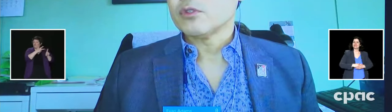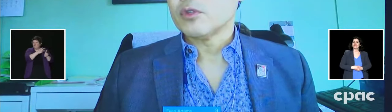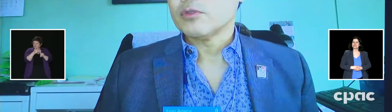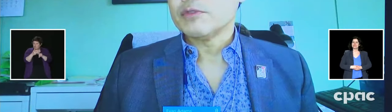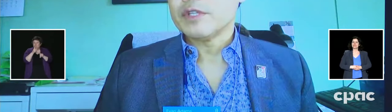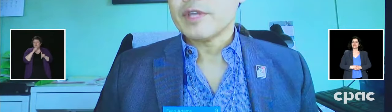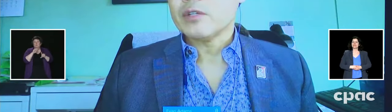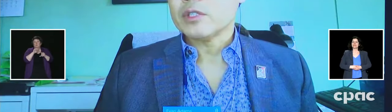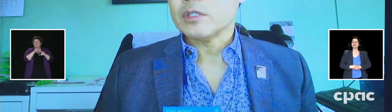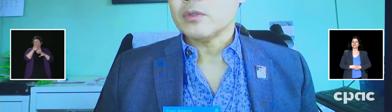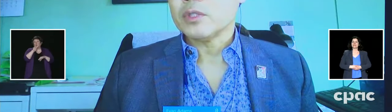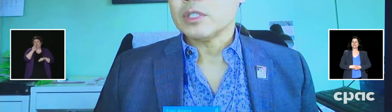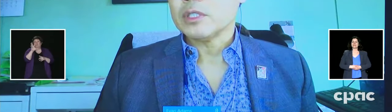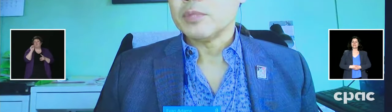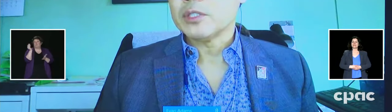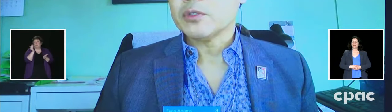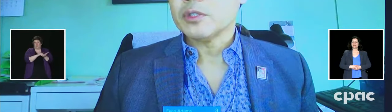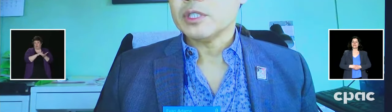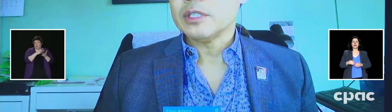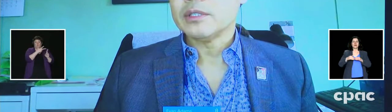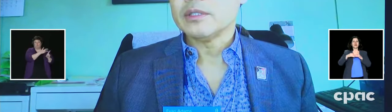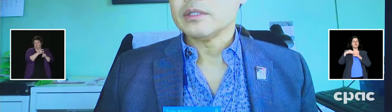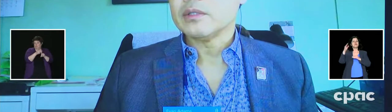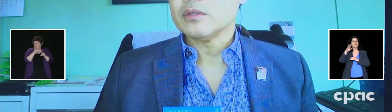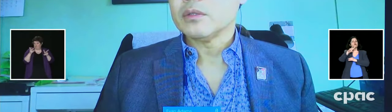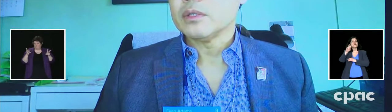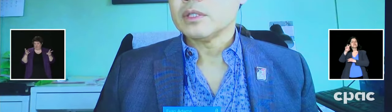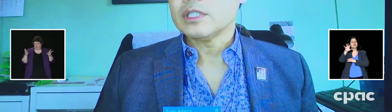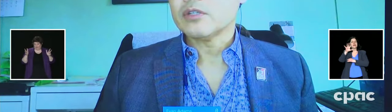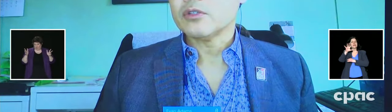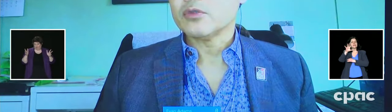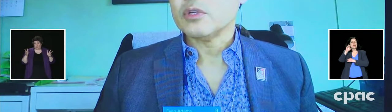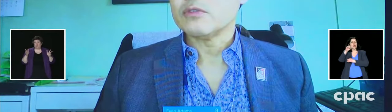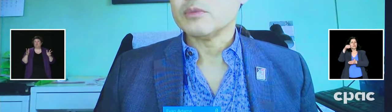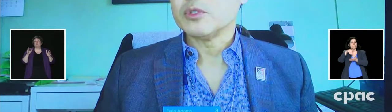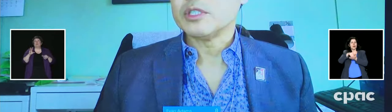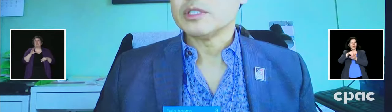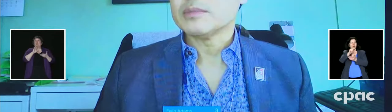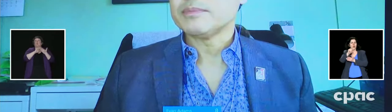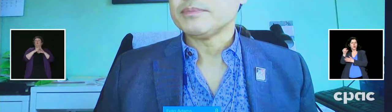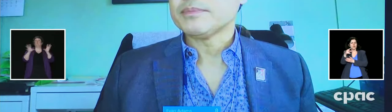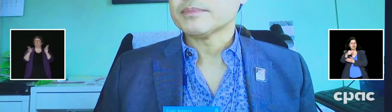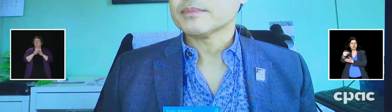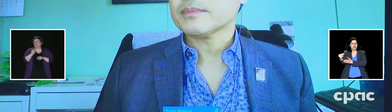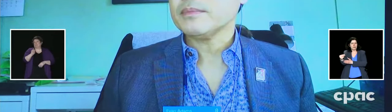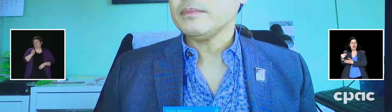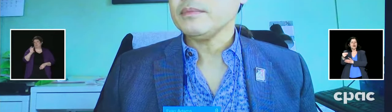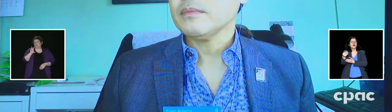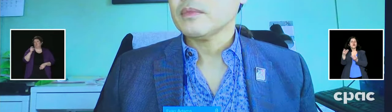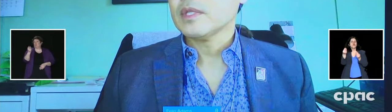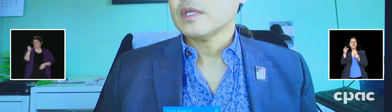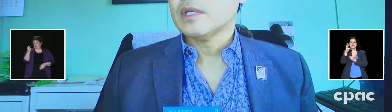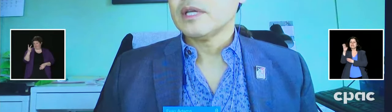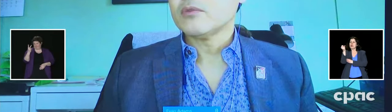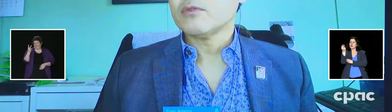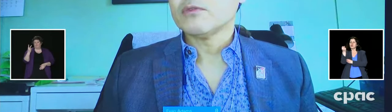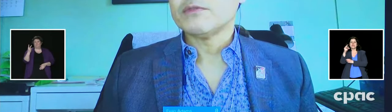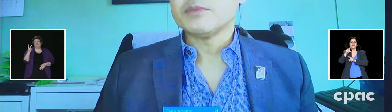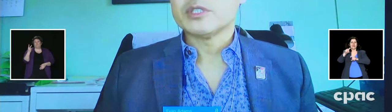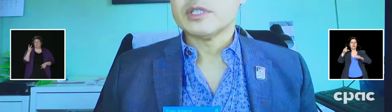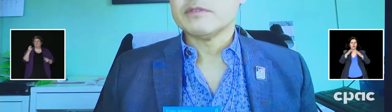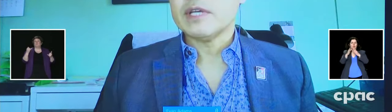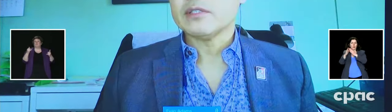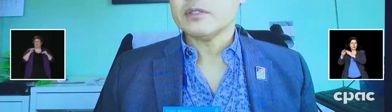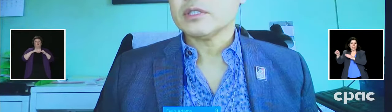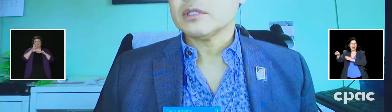over 250,000 was administered in 612 communities. Now over